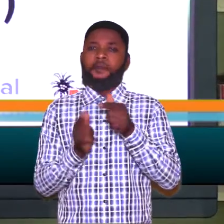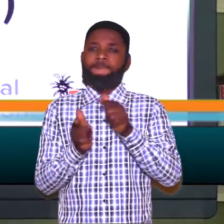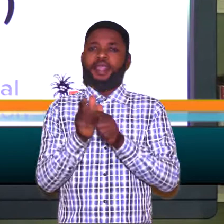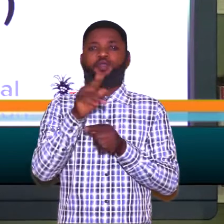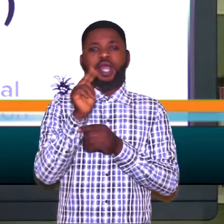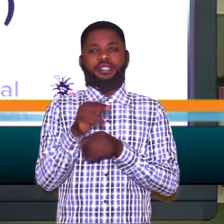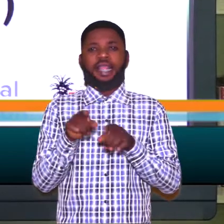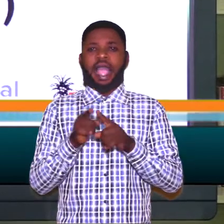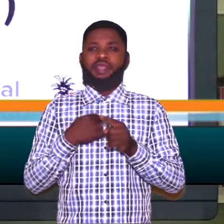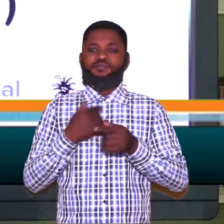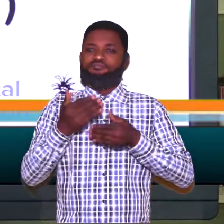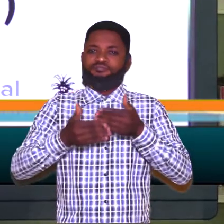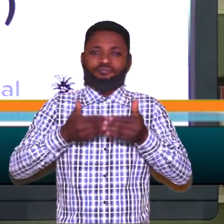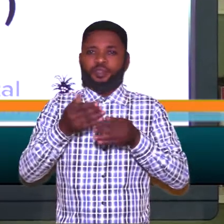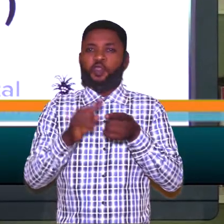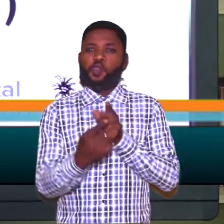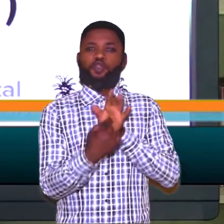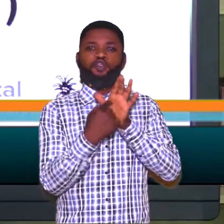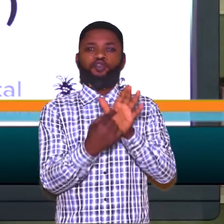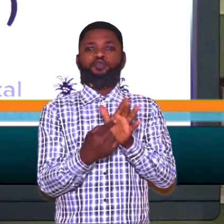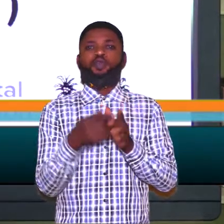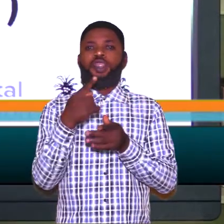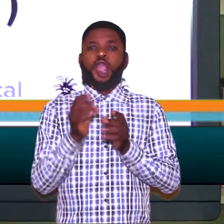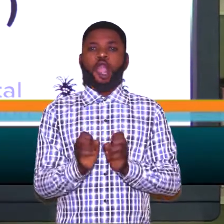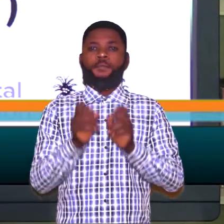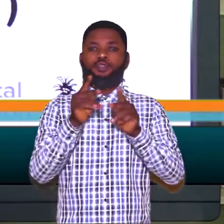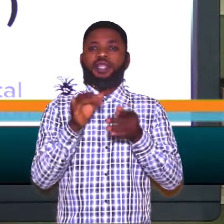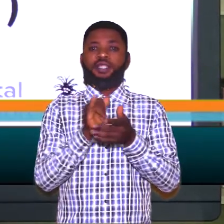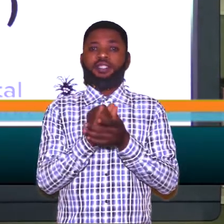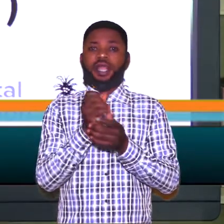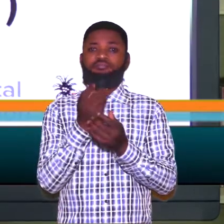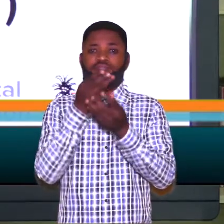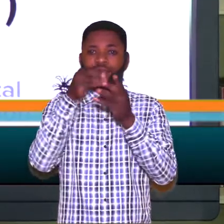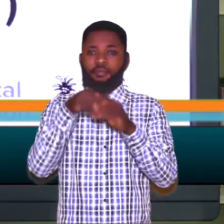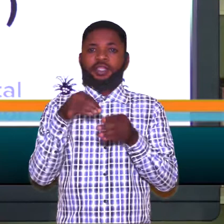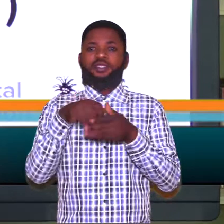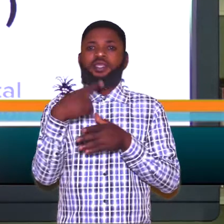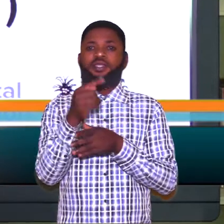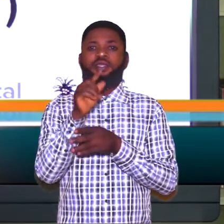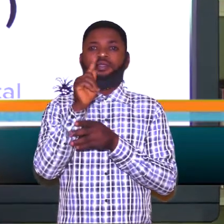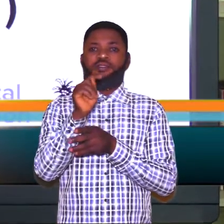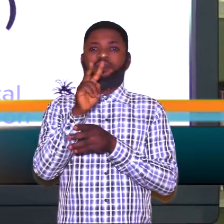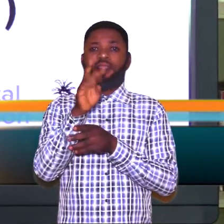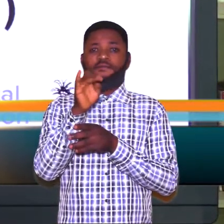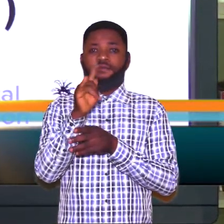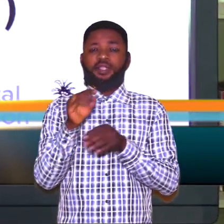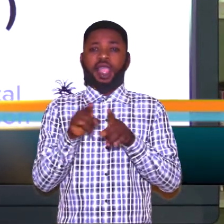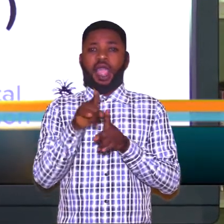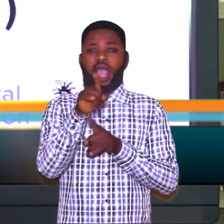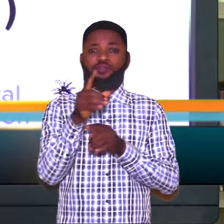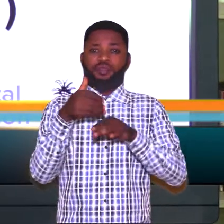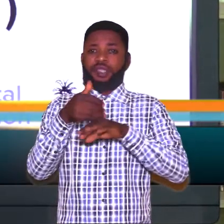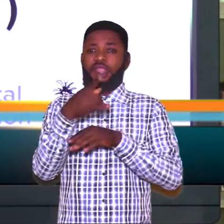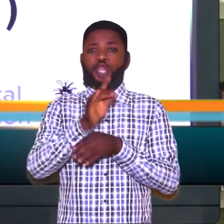forward to meeting your needs as we go on to showcase the opportunities that are bound in the TVET schools